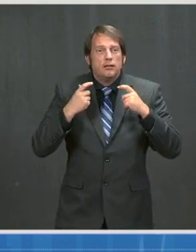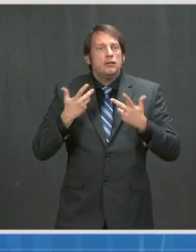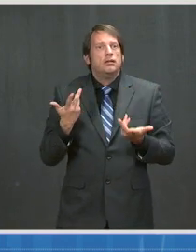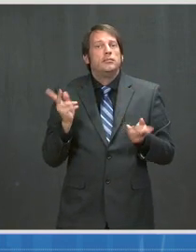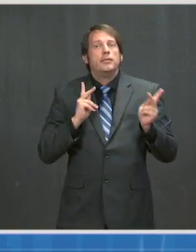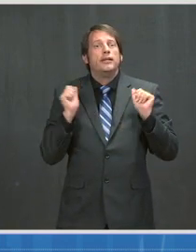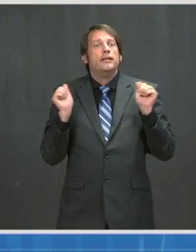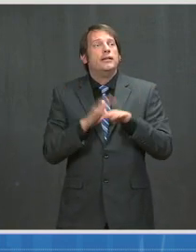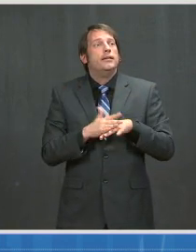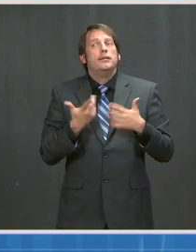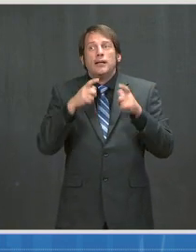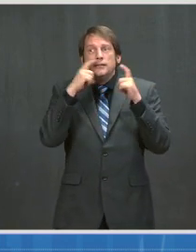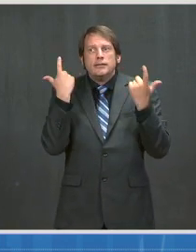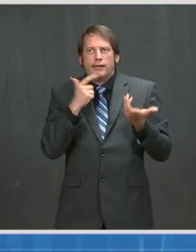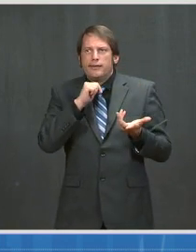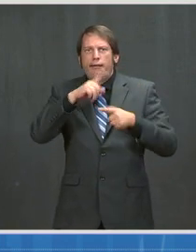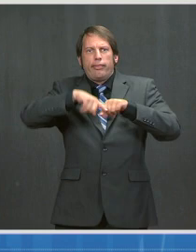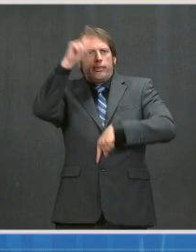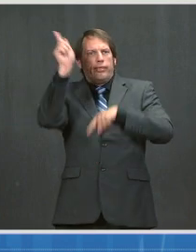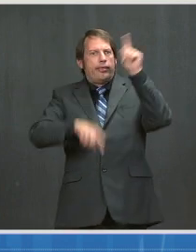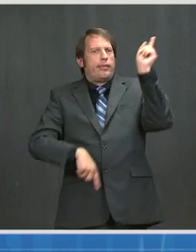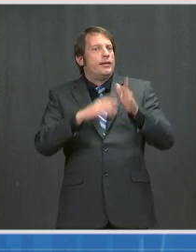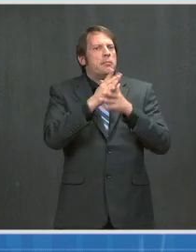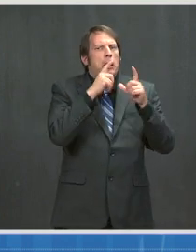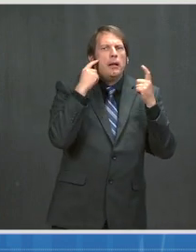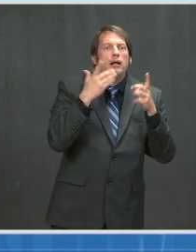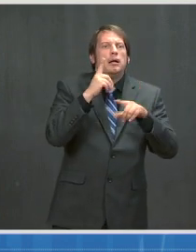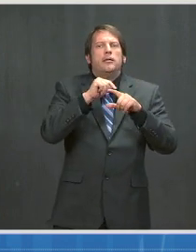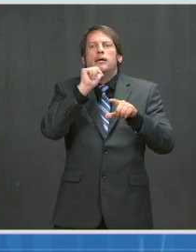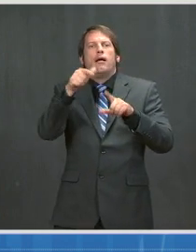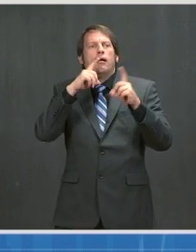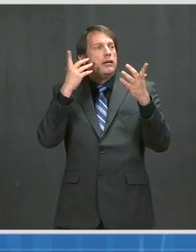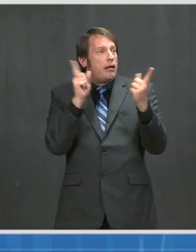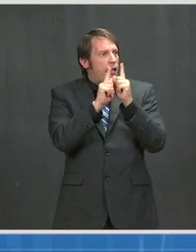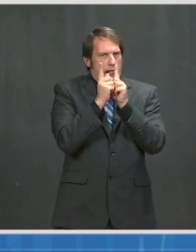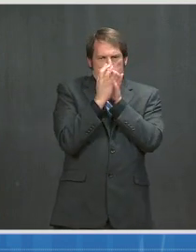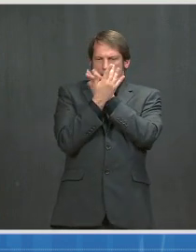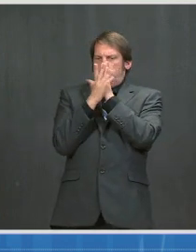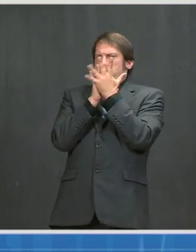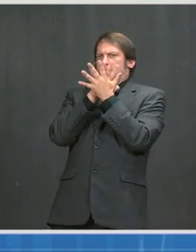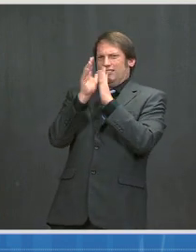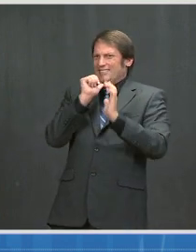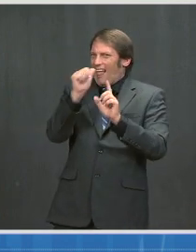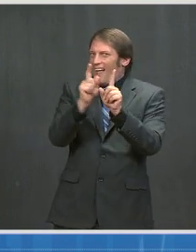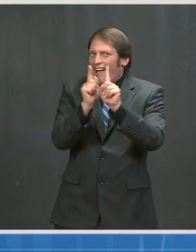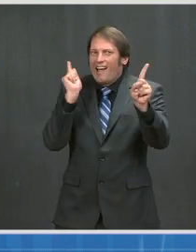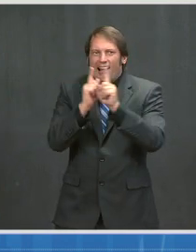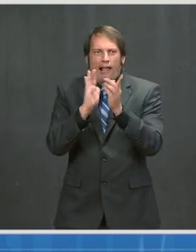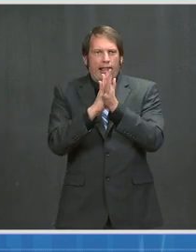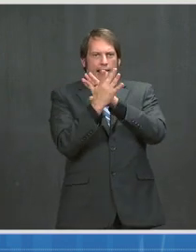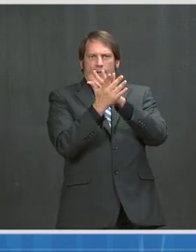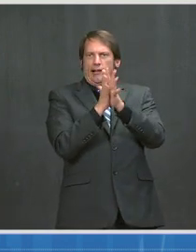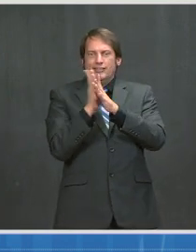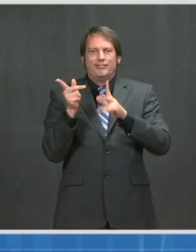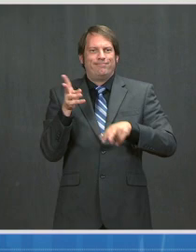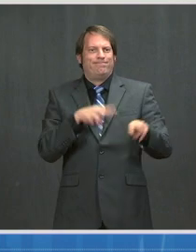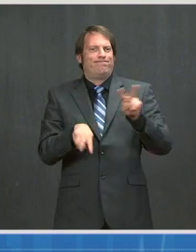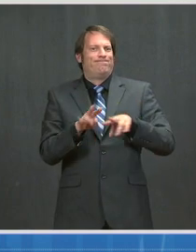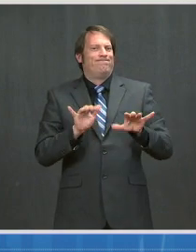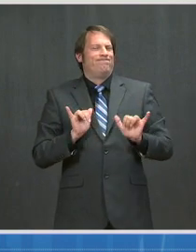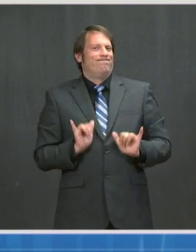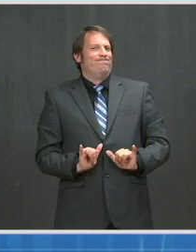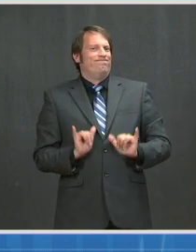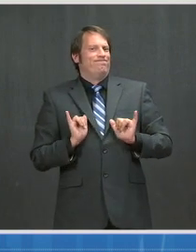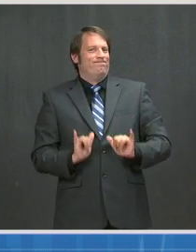and that six feet of distance was not maintained. The evaluation found 46 COVID-19 cases